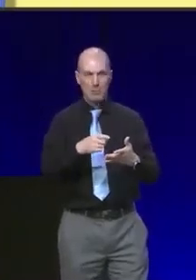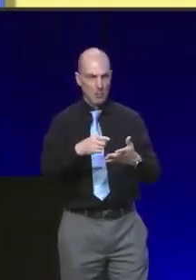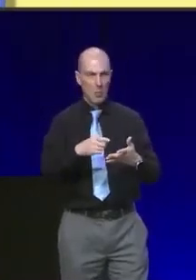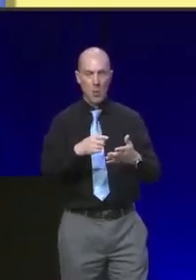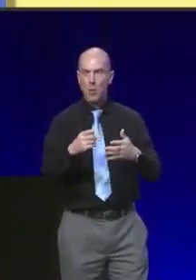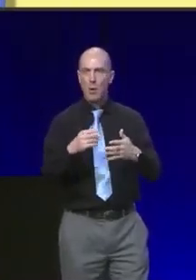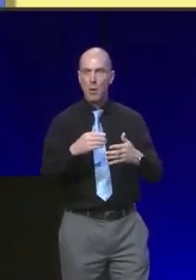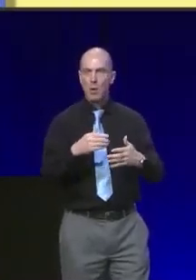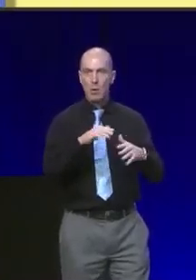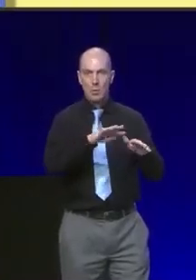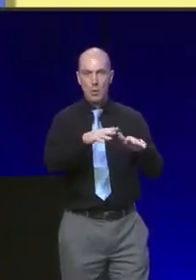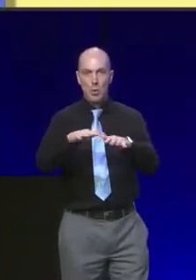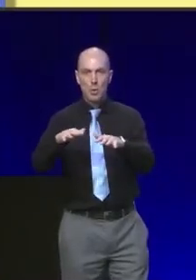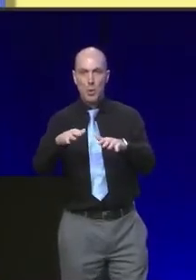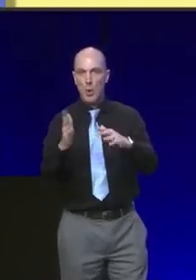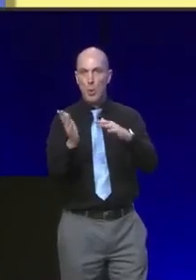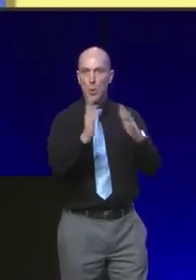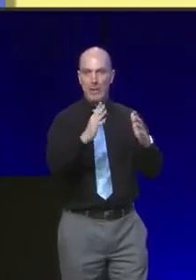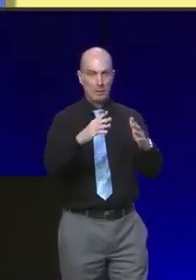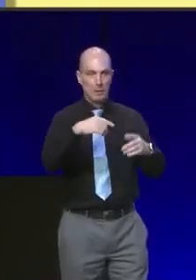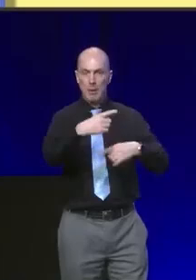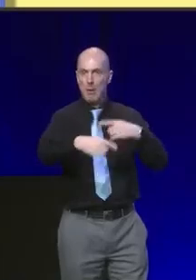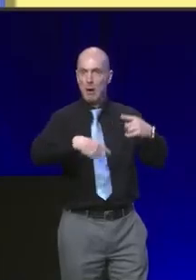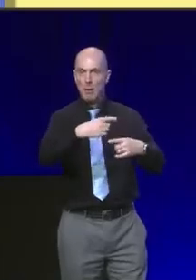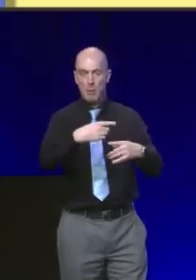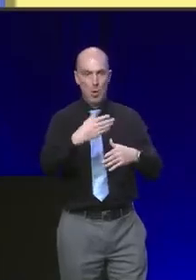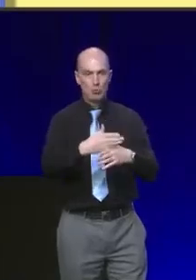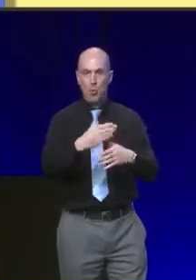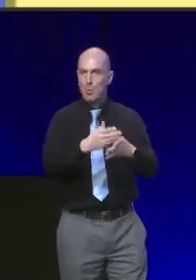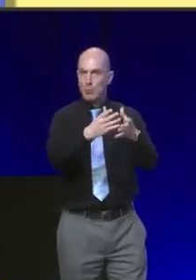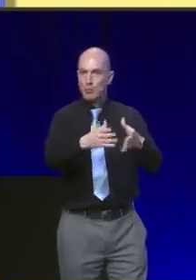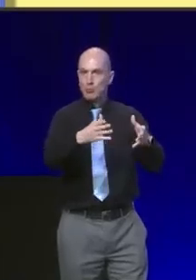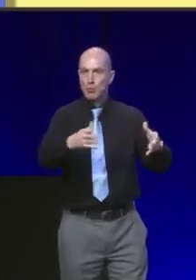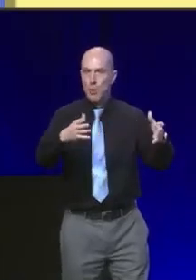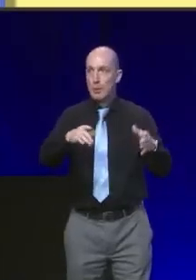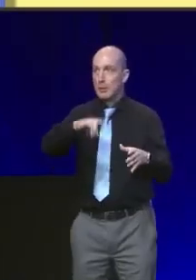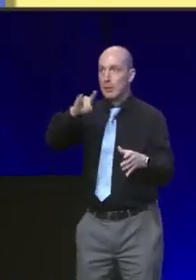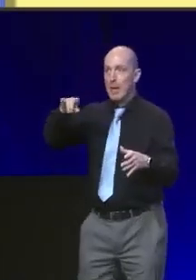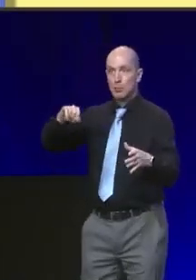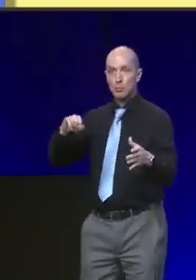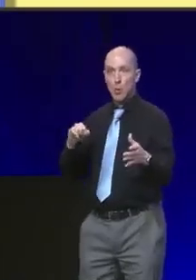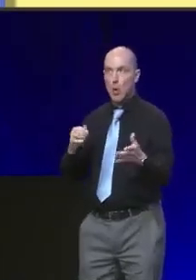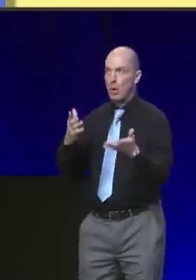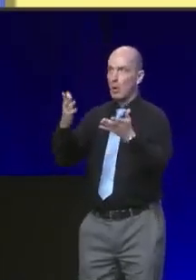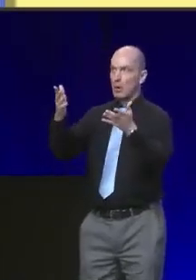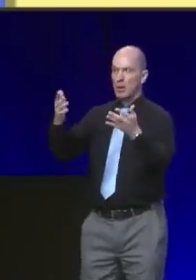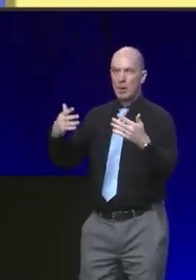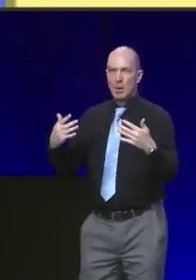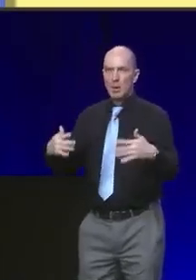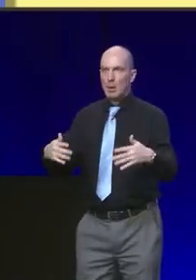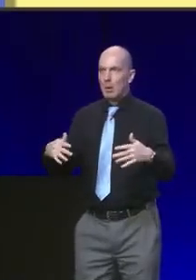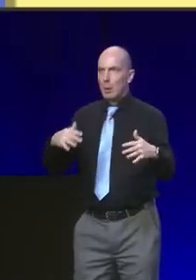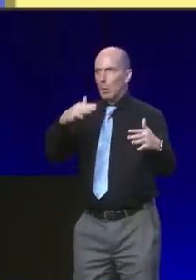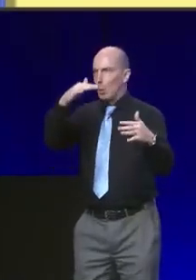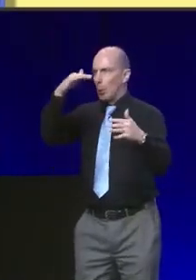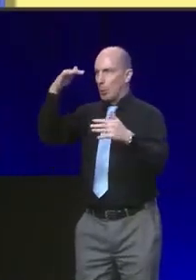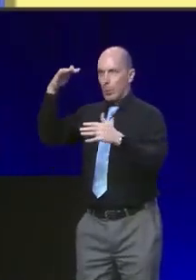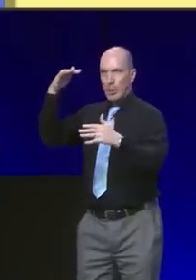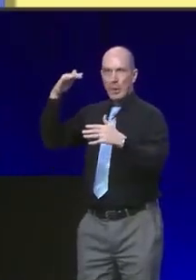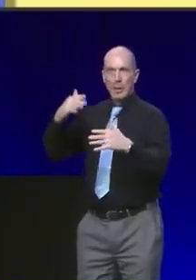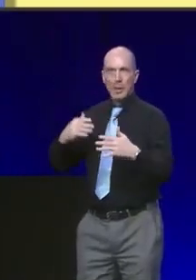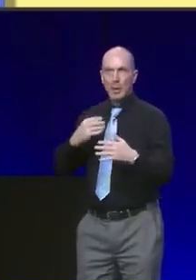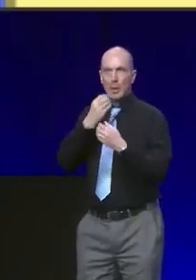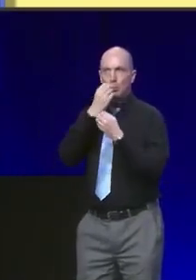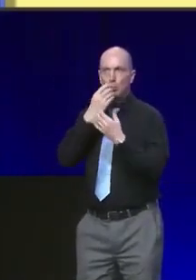wind hub and a major source of jobs and growth. The Highlands of Scotland, breathtaking in their beauty. And now,